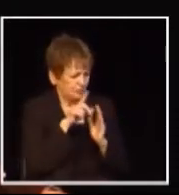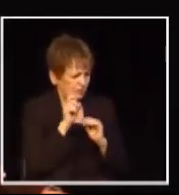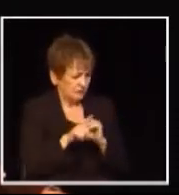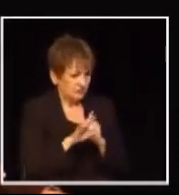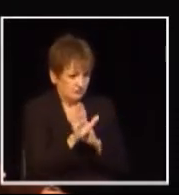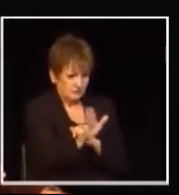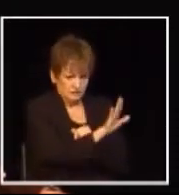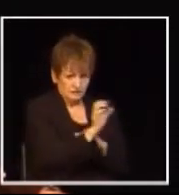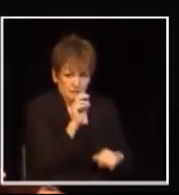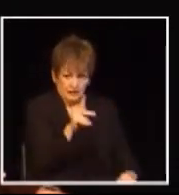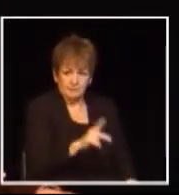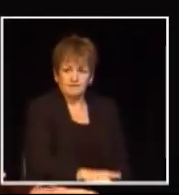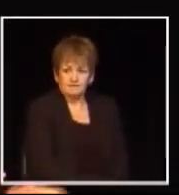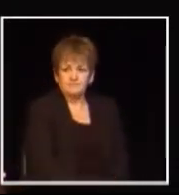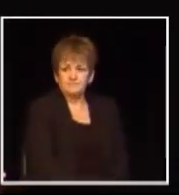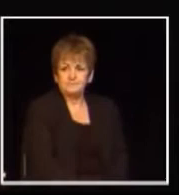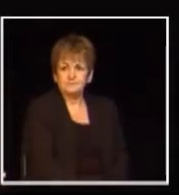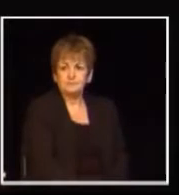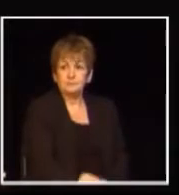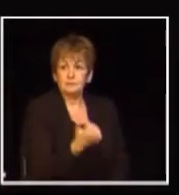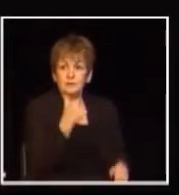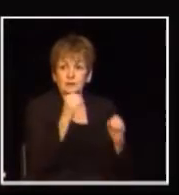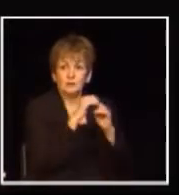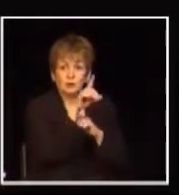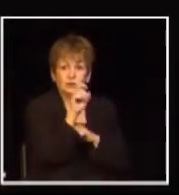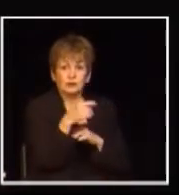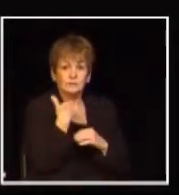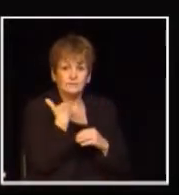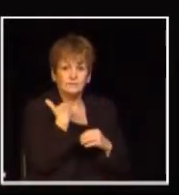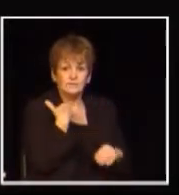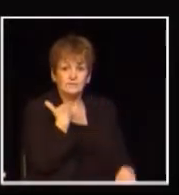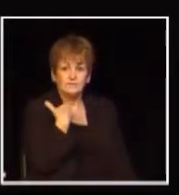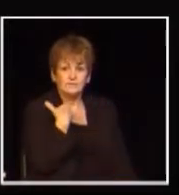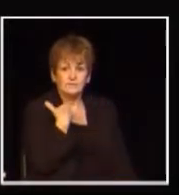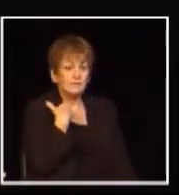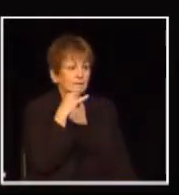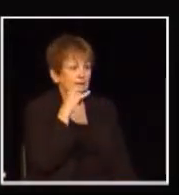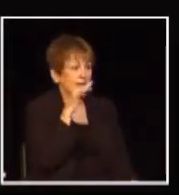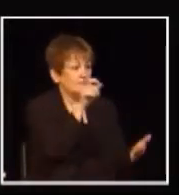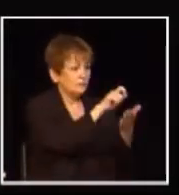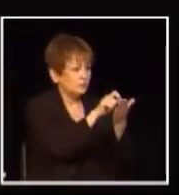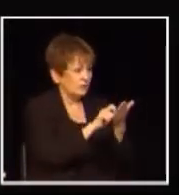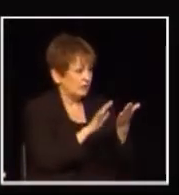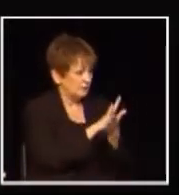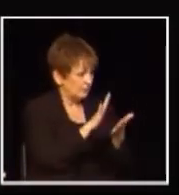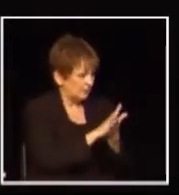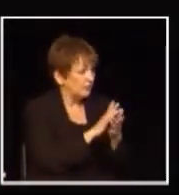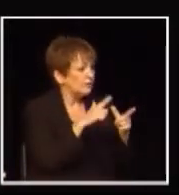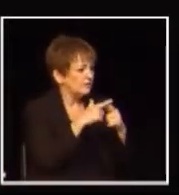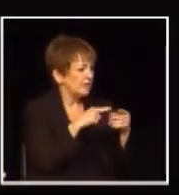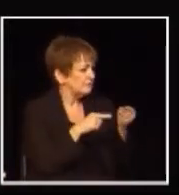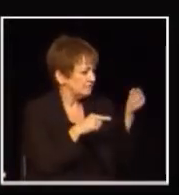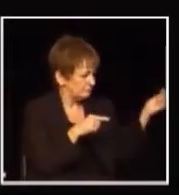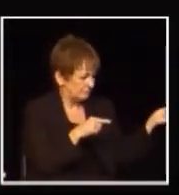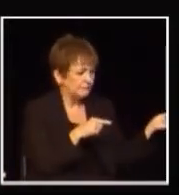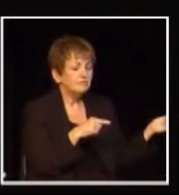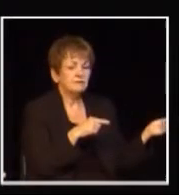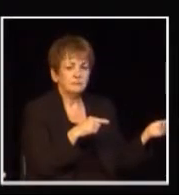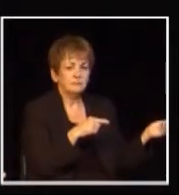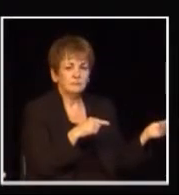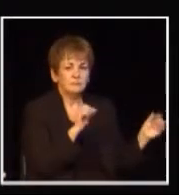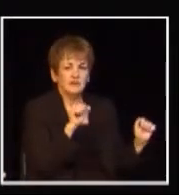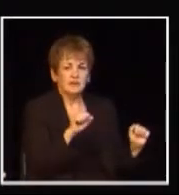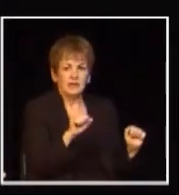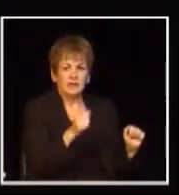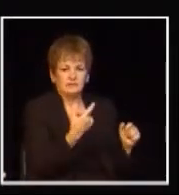thank you for reminding me of that the questions will be collected as well any more questions put them over there no written ones I meant